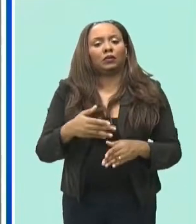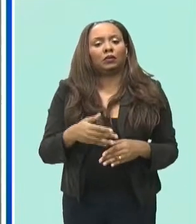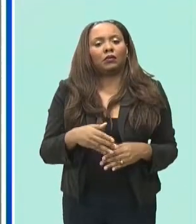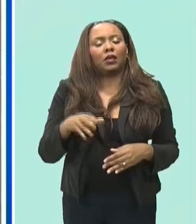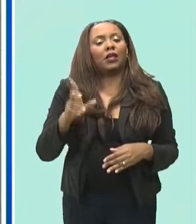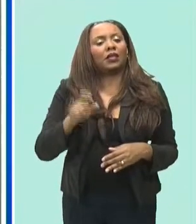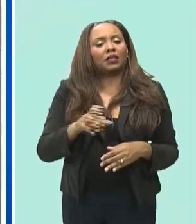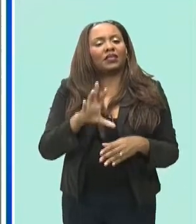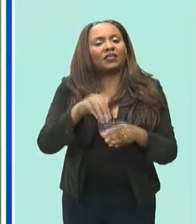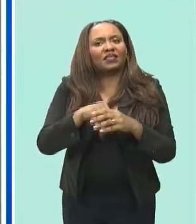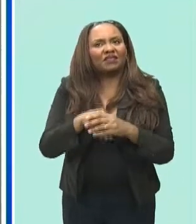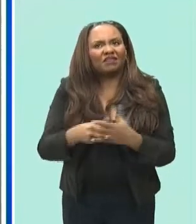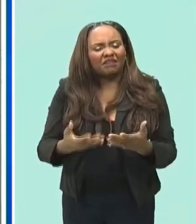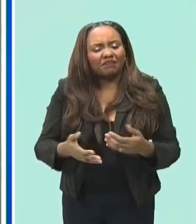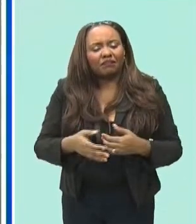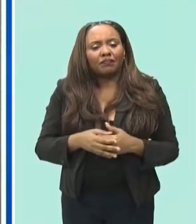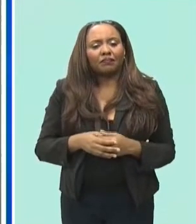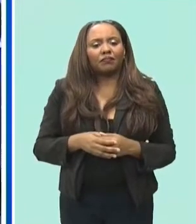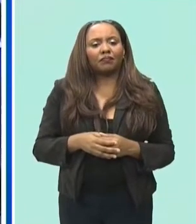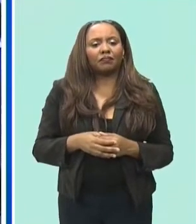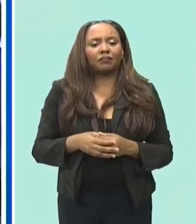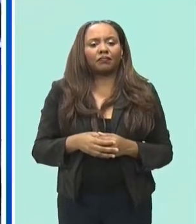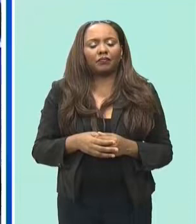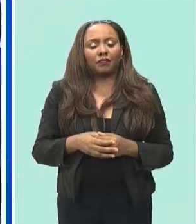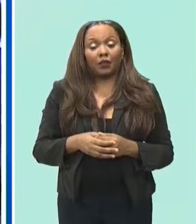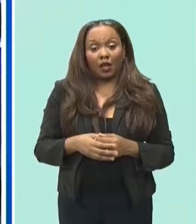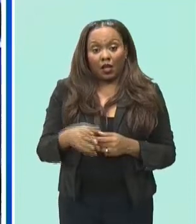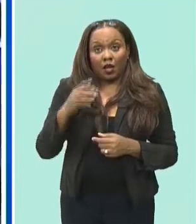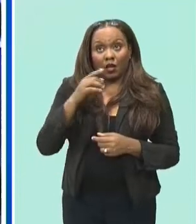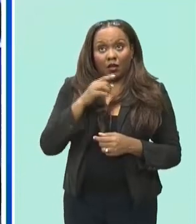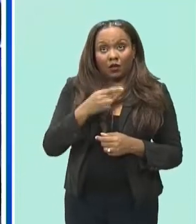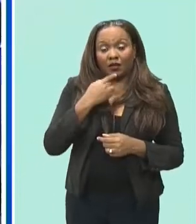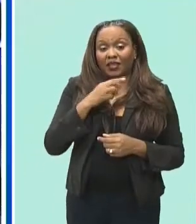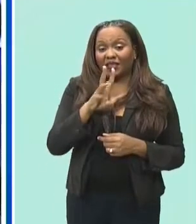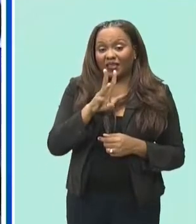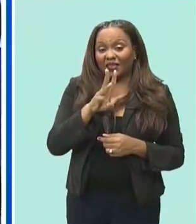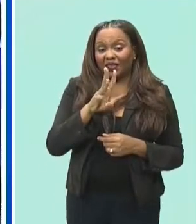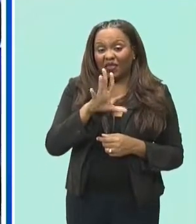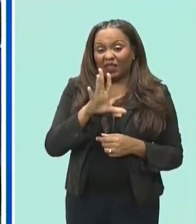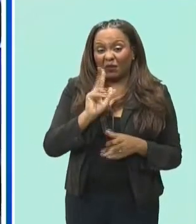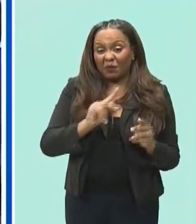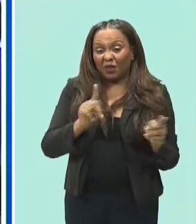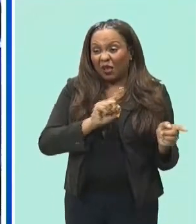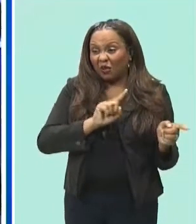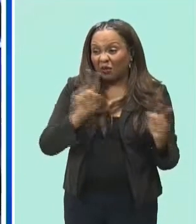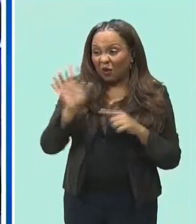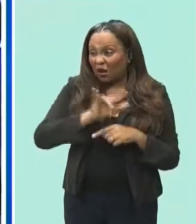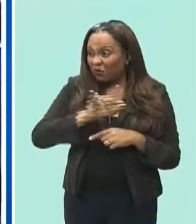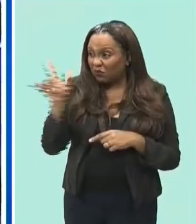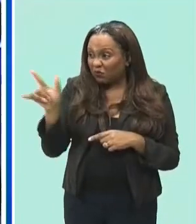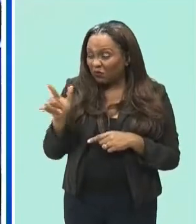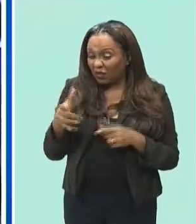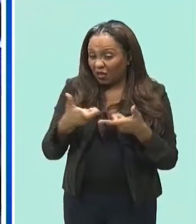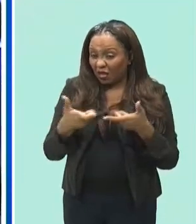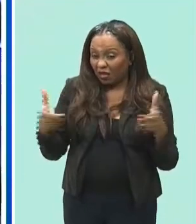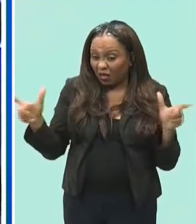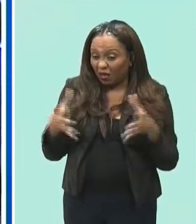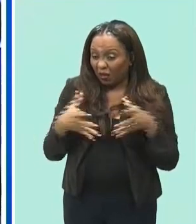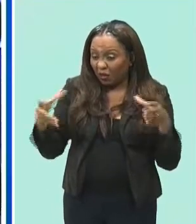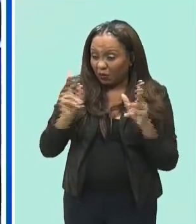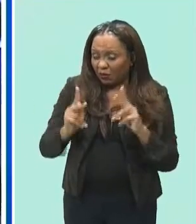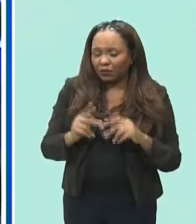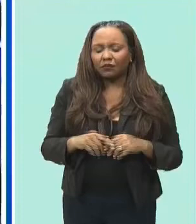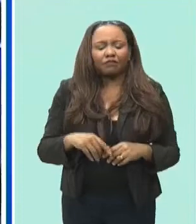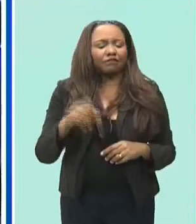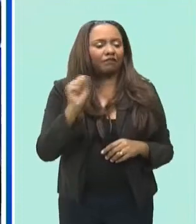investment 65 uh 65 member delegation that's fairly huge yes um i think the theater presentation and country